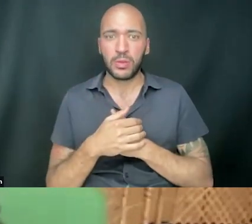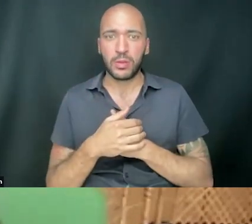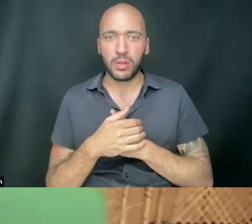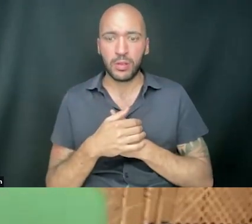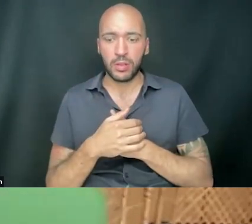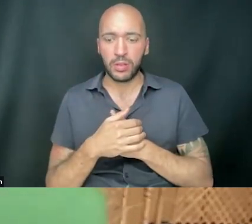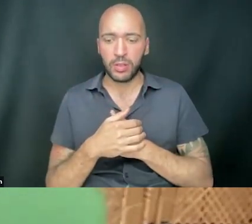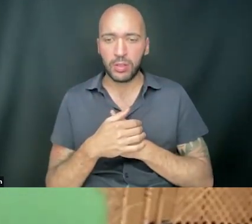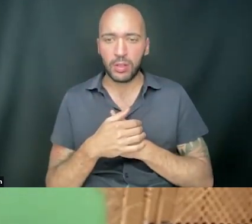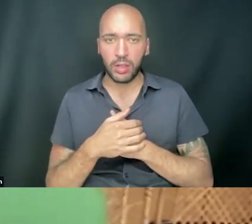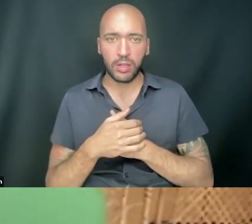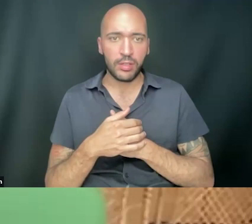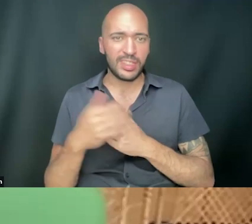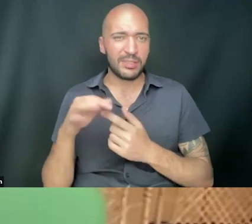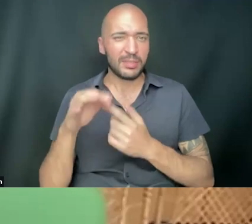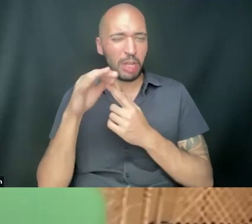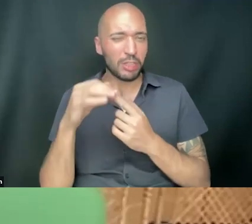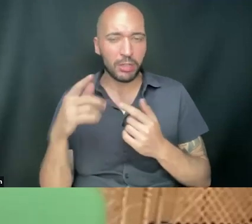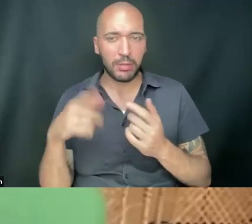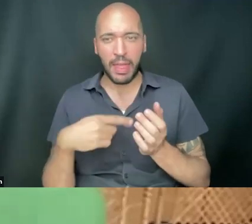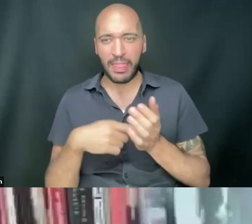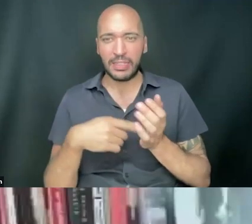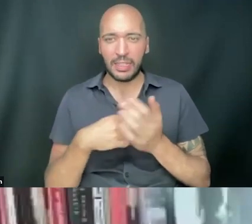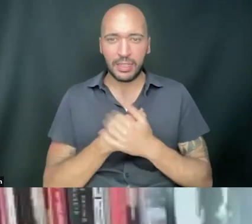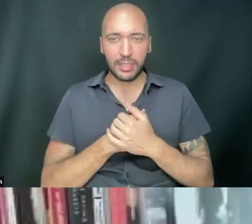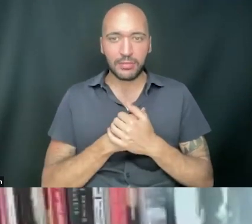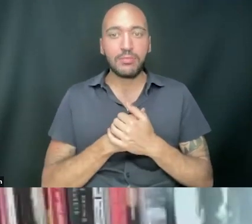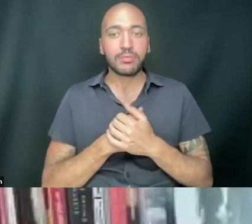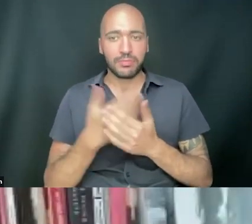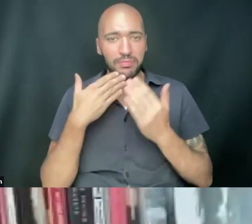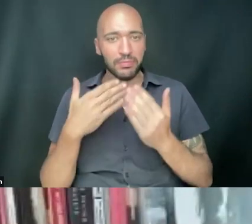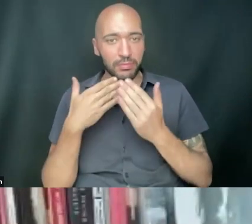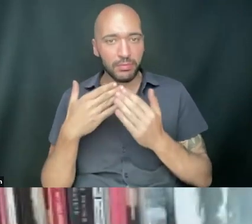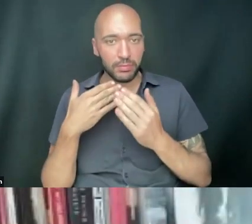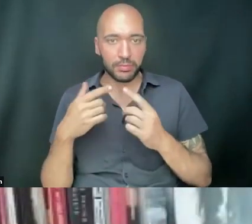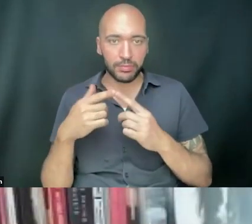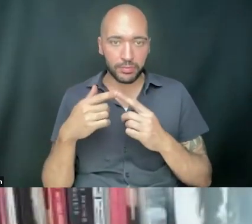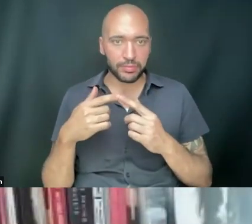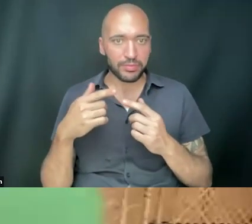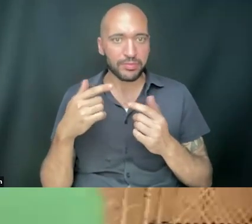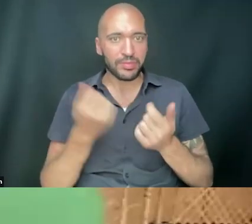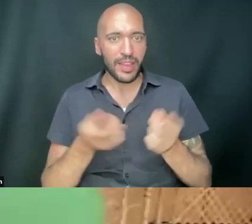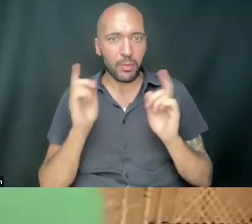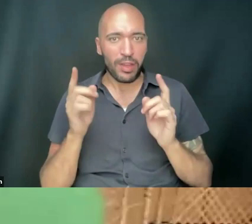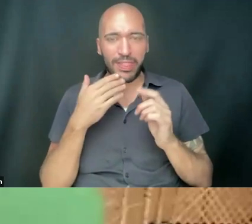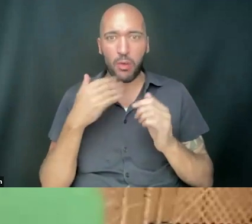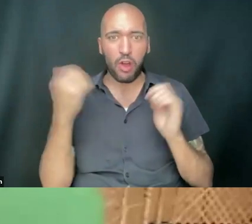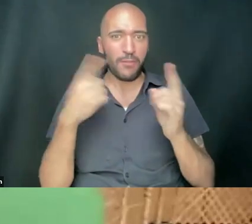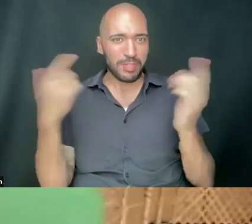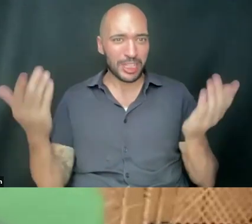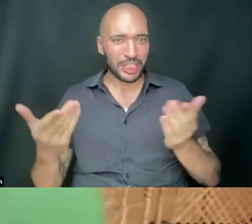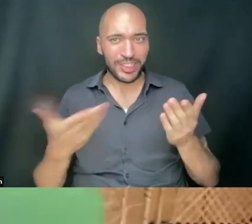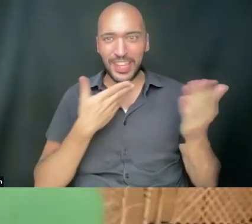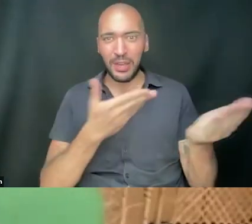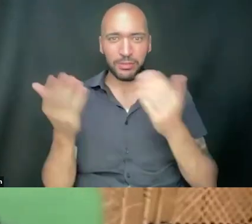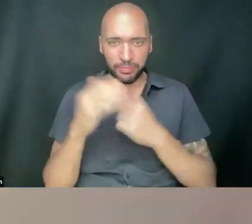But there's something really special about them doing this. So thank you. Thank you, Sam. Thank everybody. And thank you all for being here. Yeah,